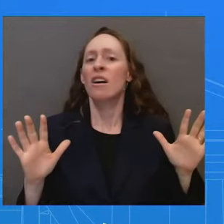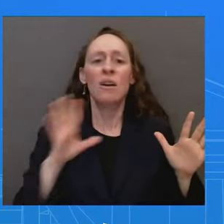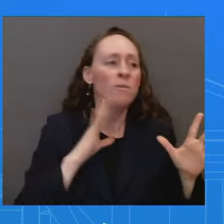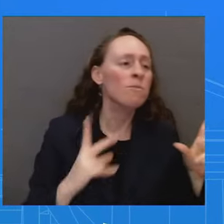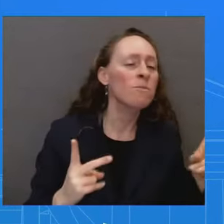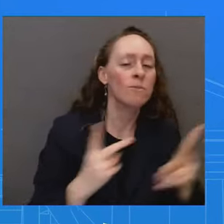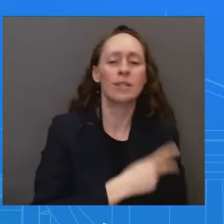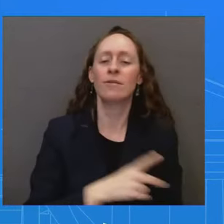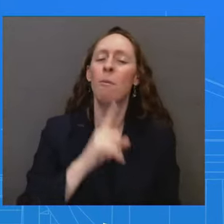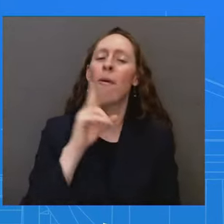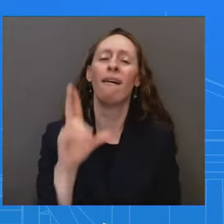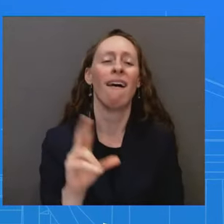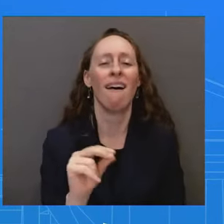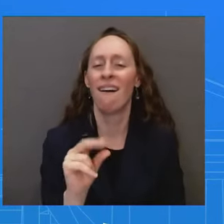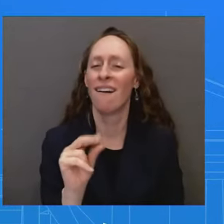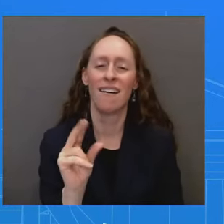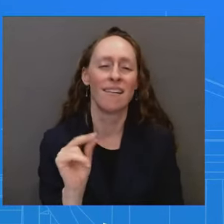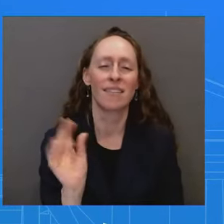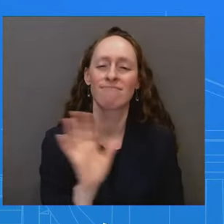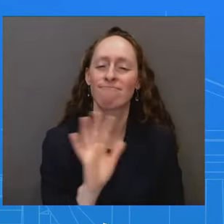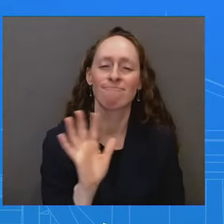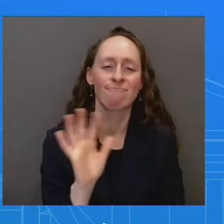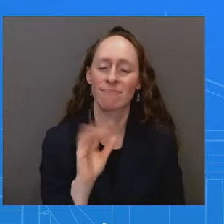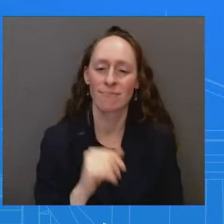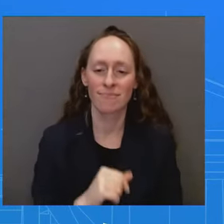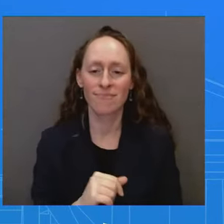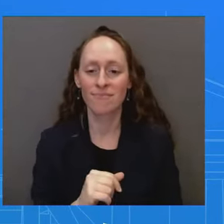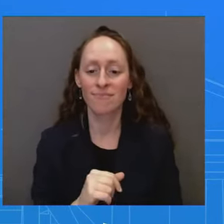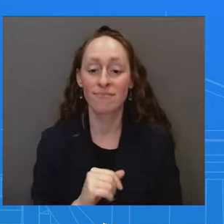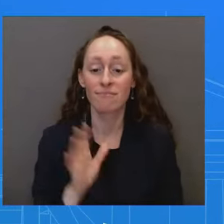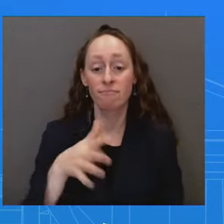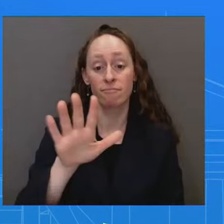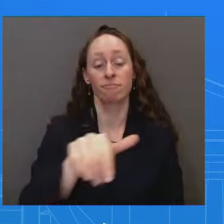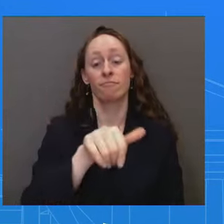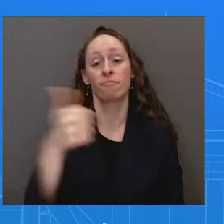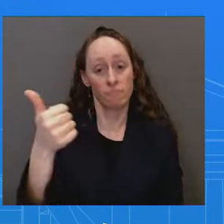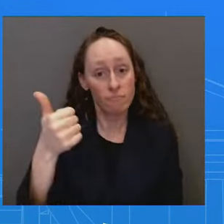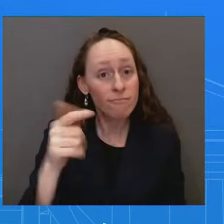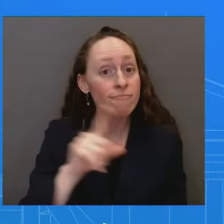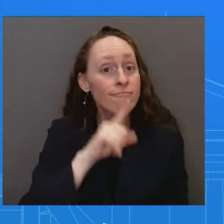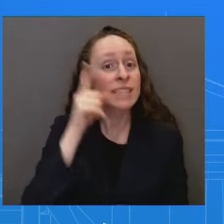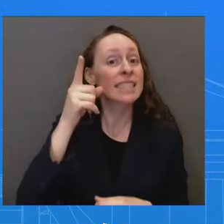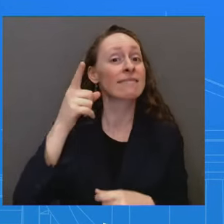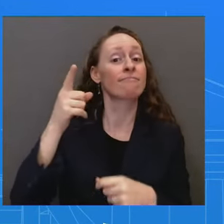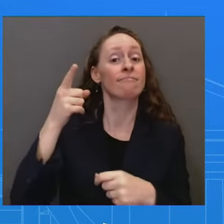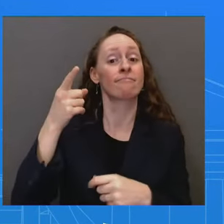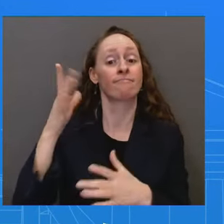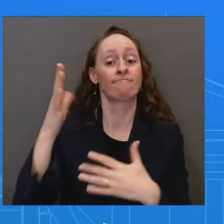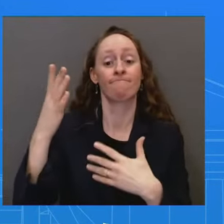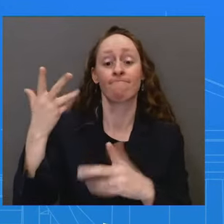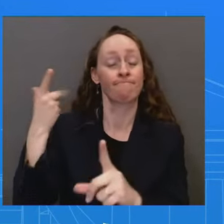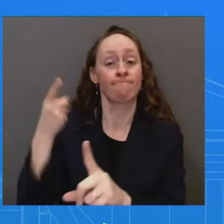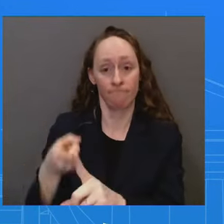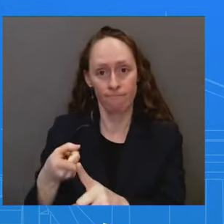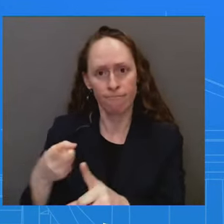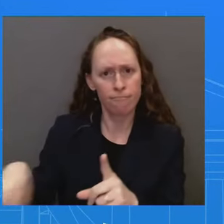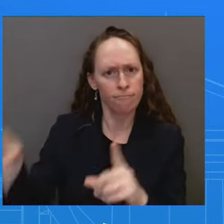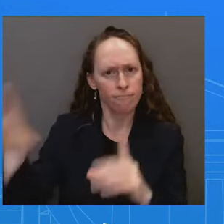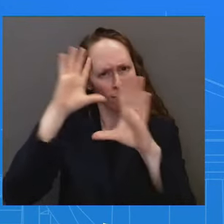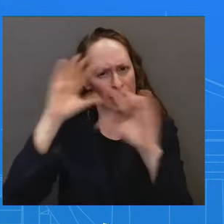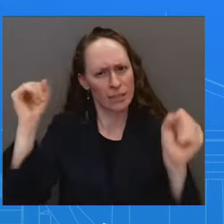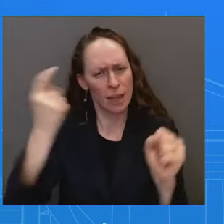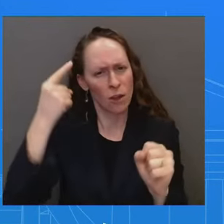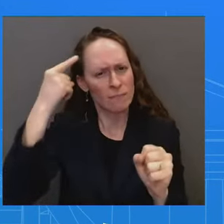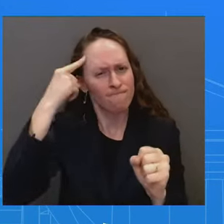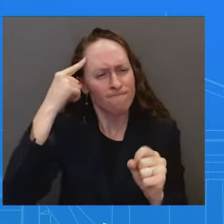say is that, look, when it comes to a commander-in-chief's duty, they're not supposed to wish an economic downturn. They're supposed